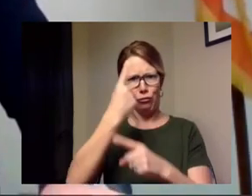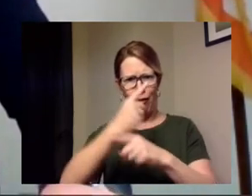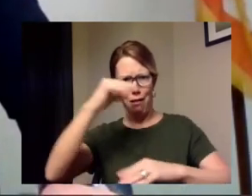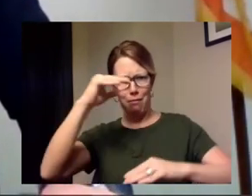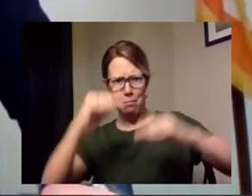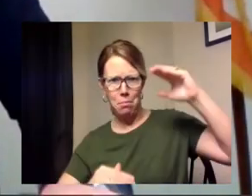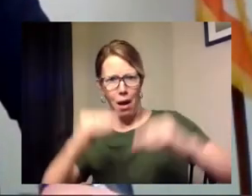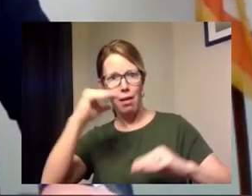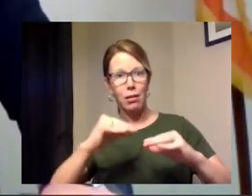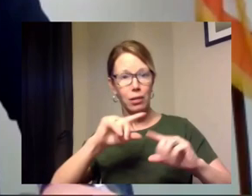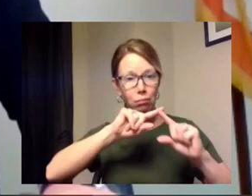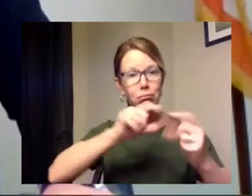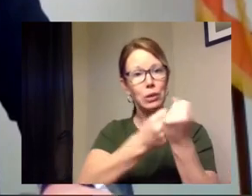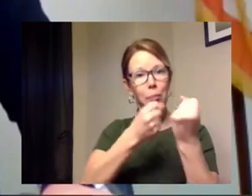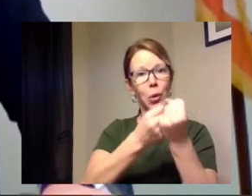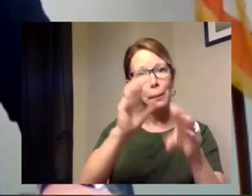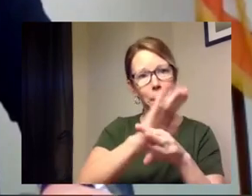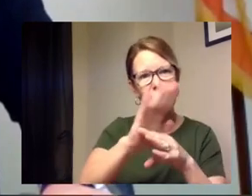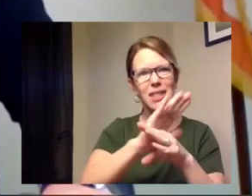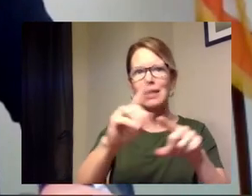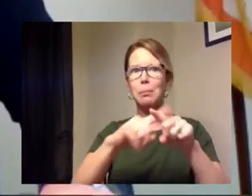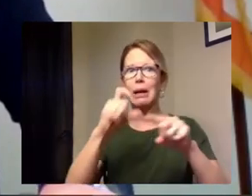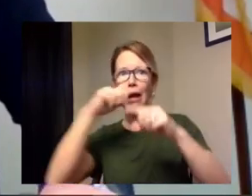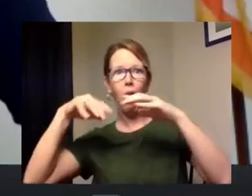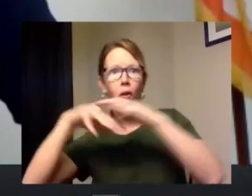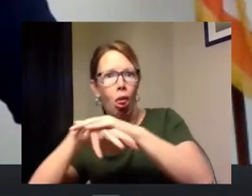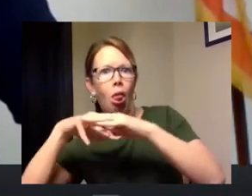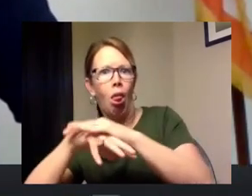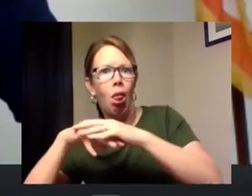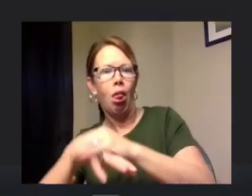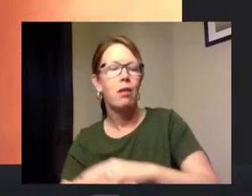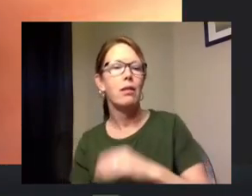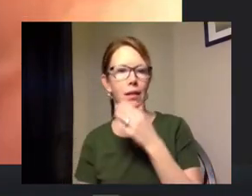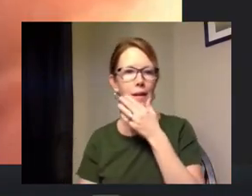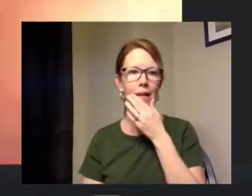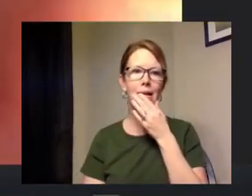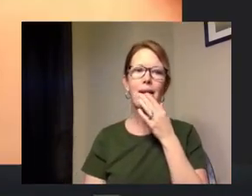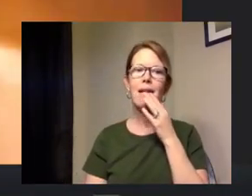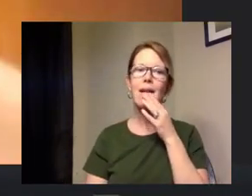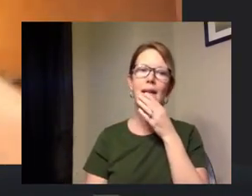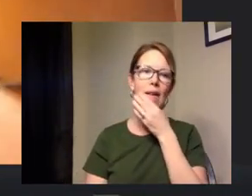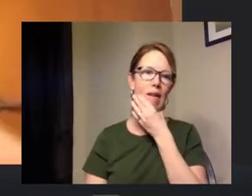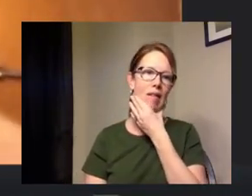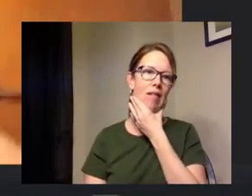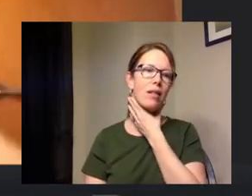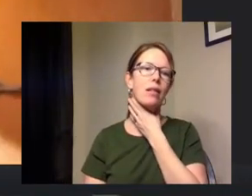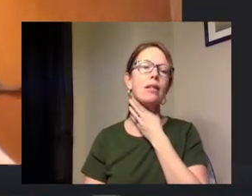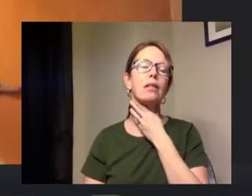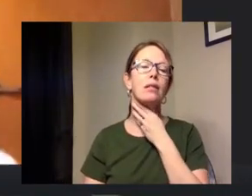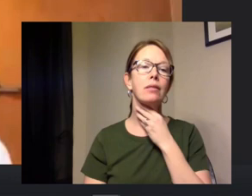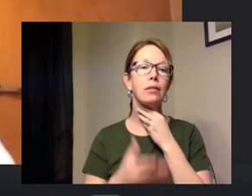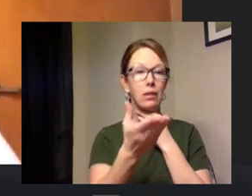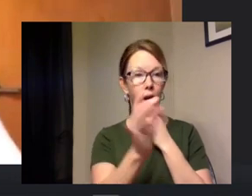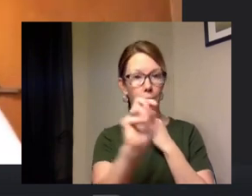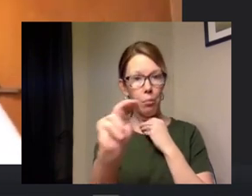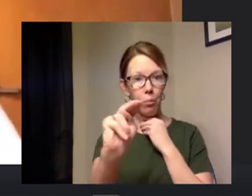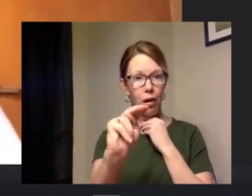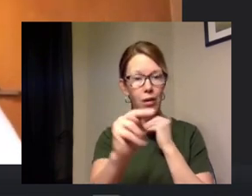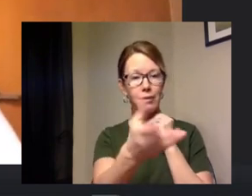uh police chief carlson is there anything you would like to add to that uh